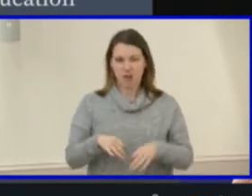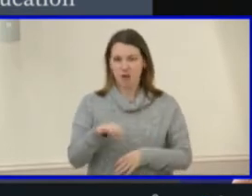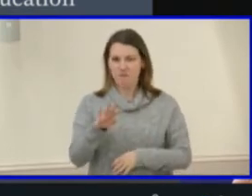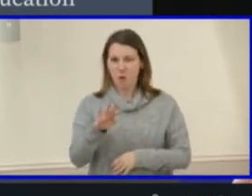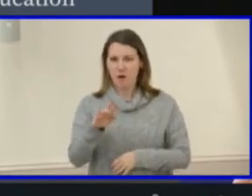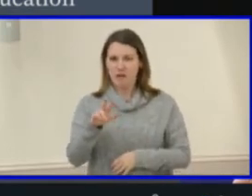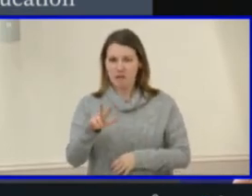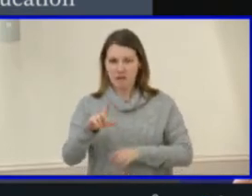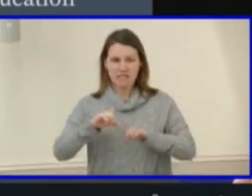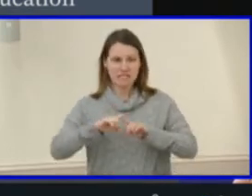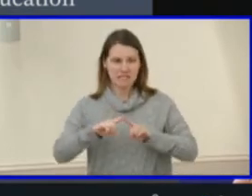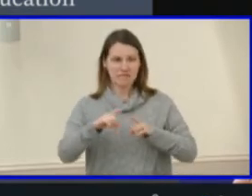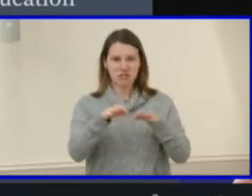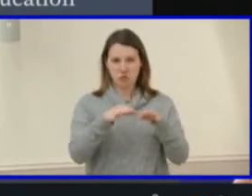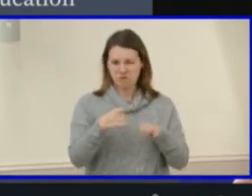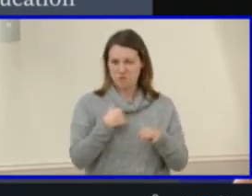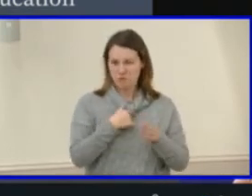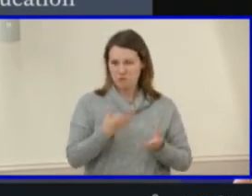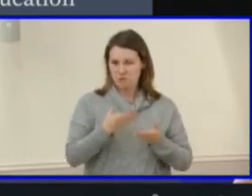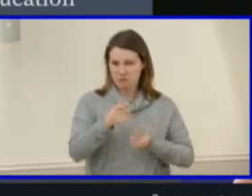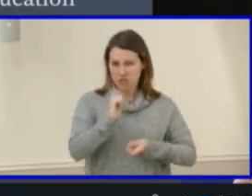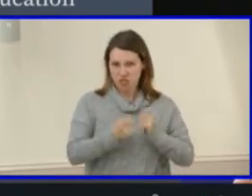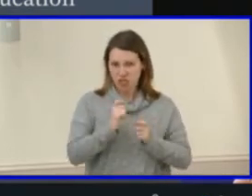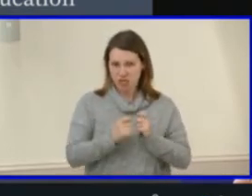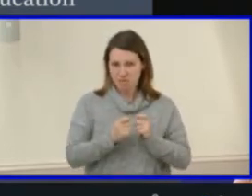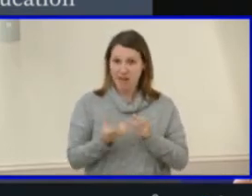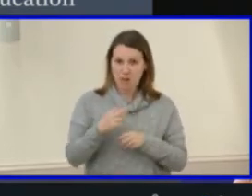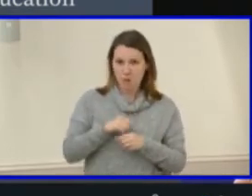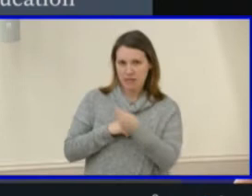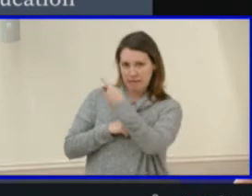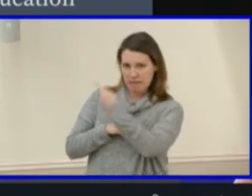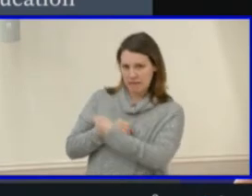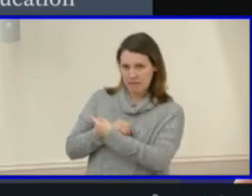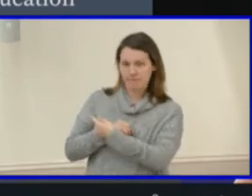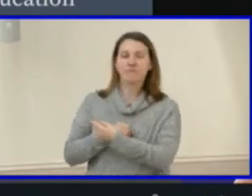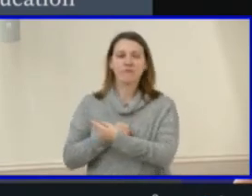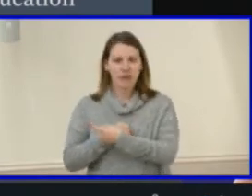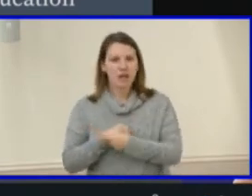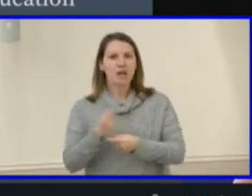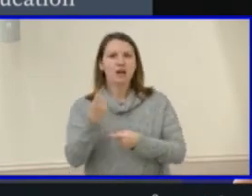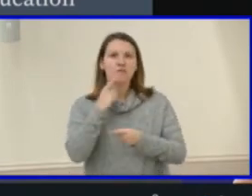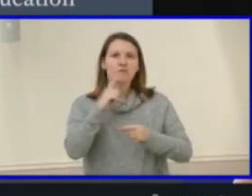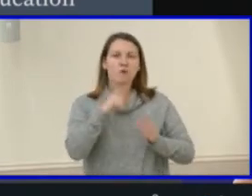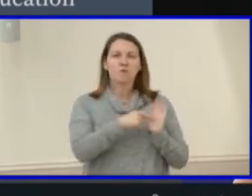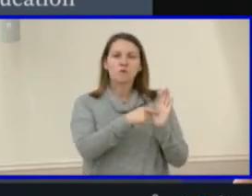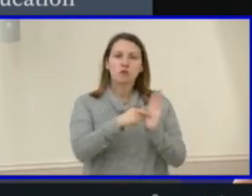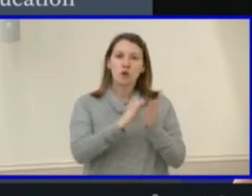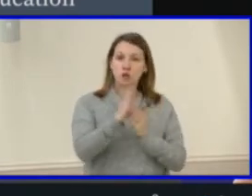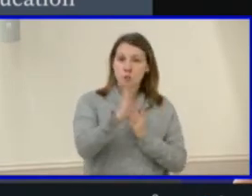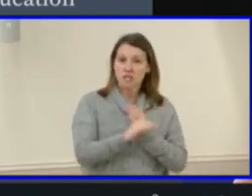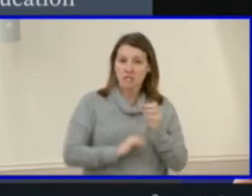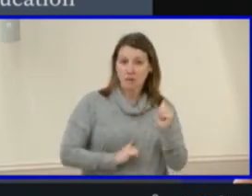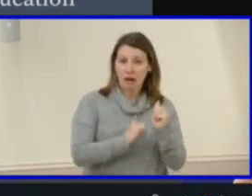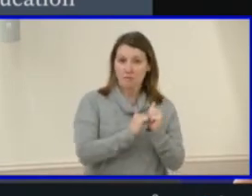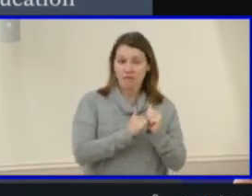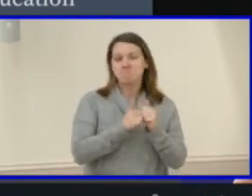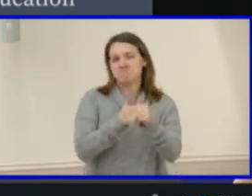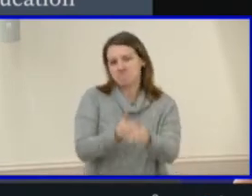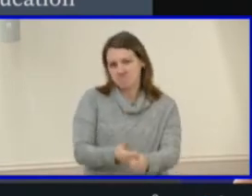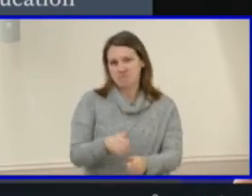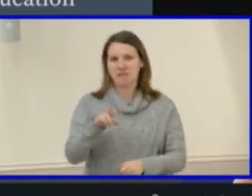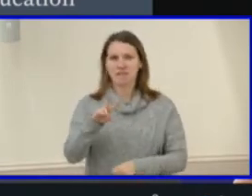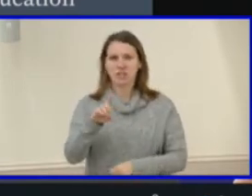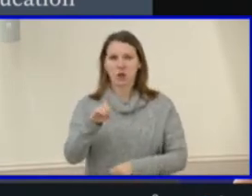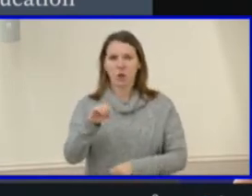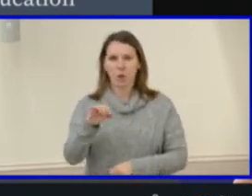across content areas, which are included on this slide, made to reflect curriculum updates in alignment with the VDOE standards of learning.